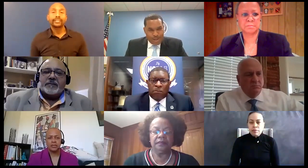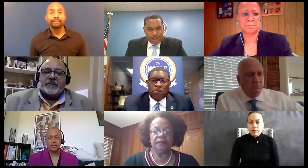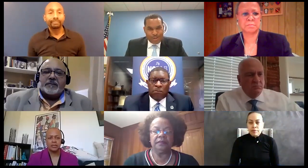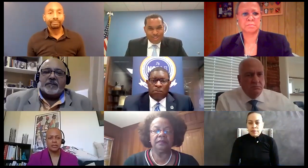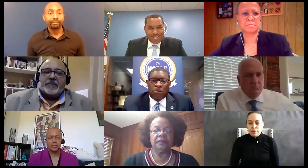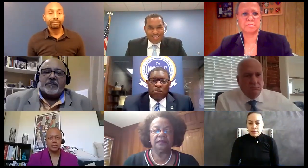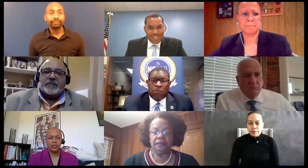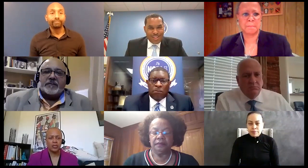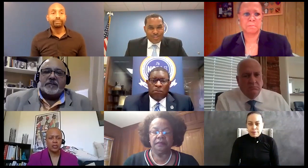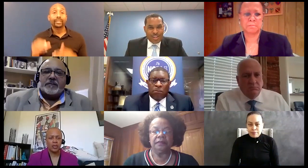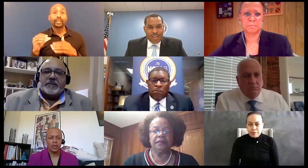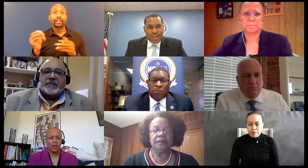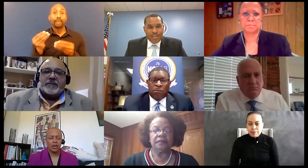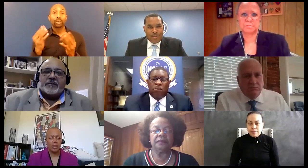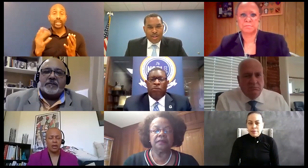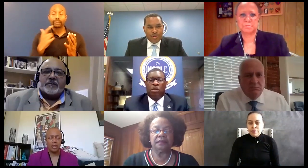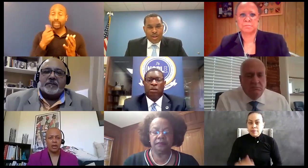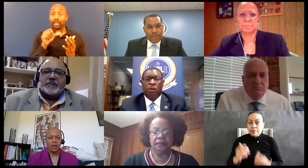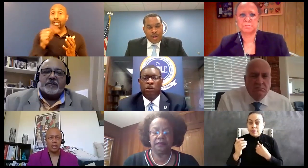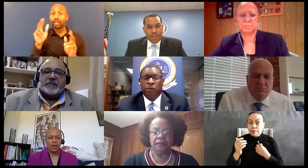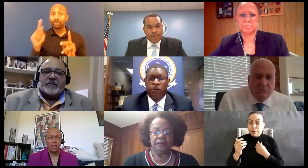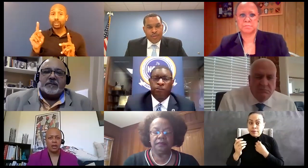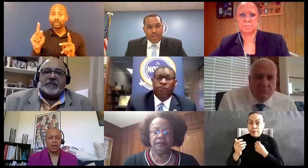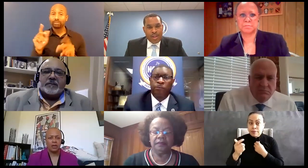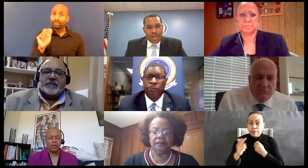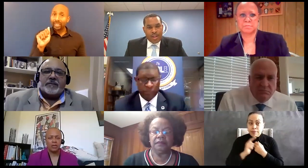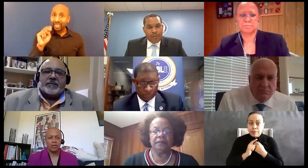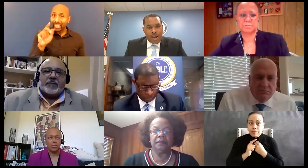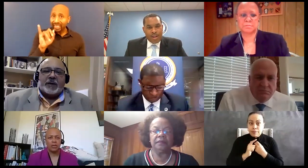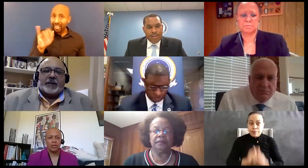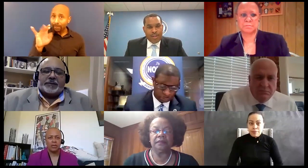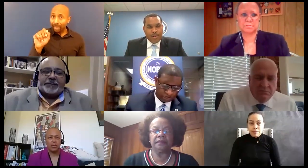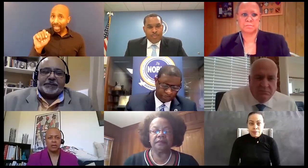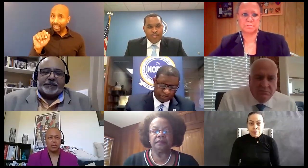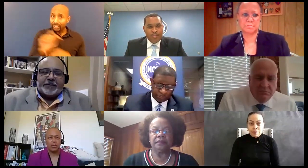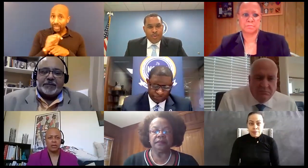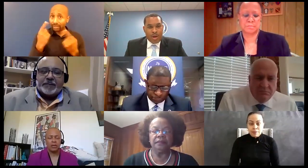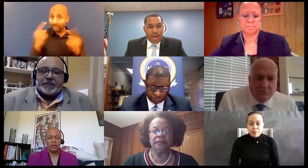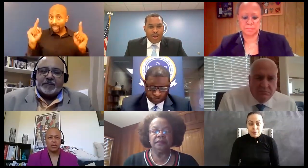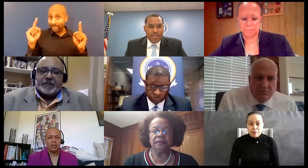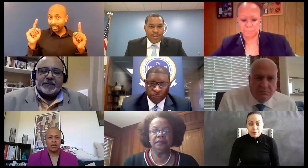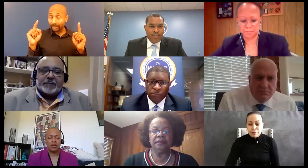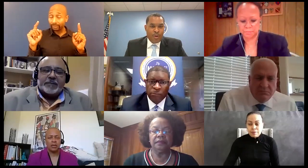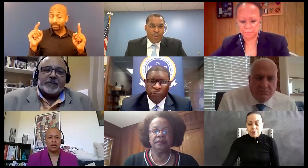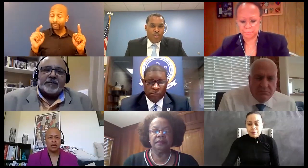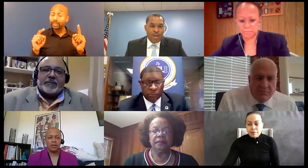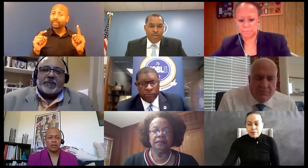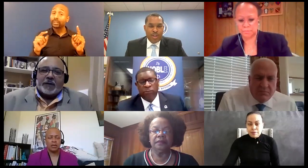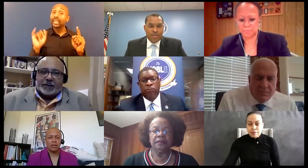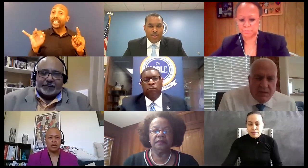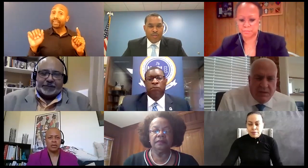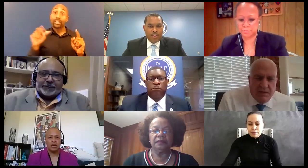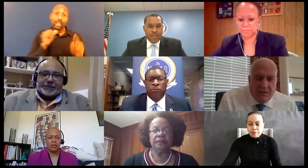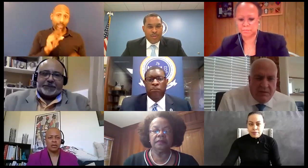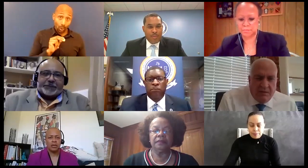anybody else is uh anti-biased training effective and if not um why not and if so why do you